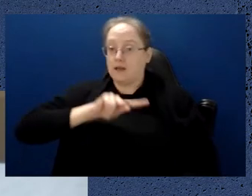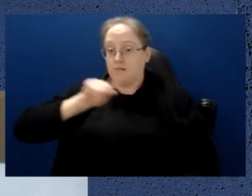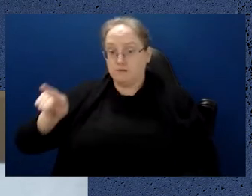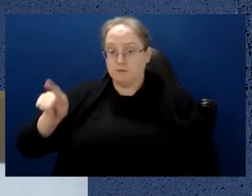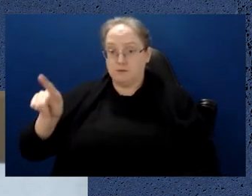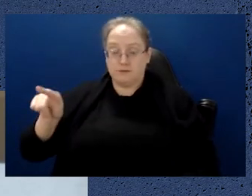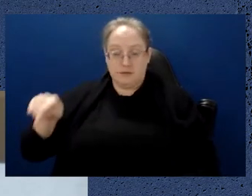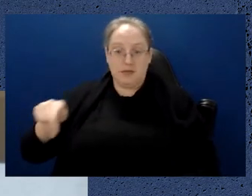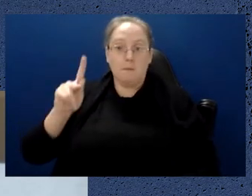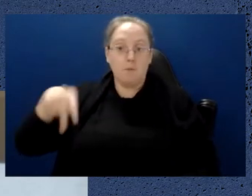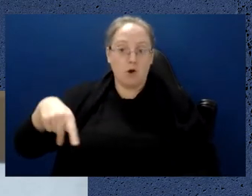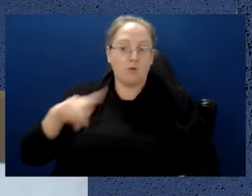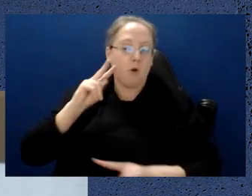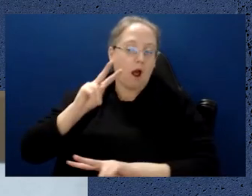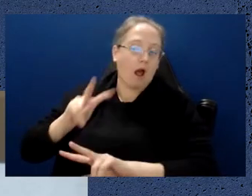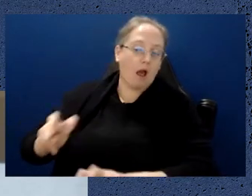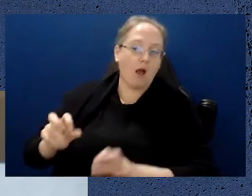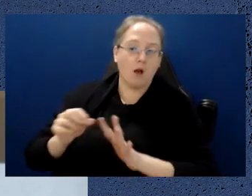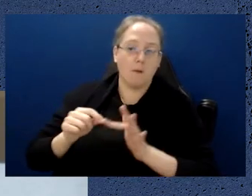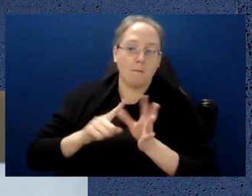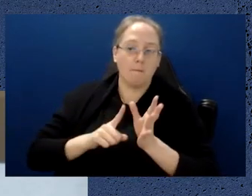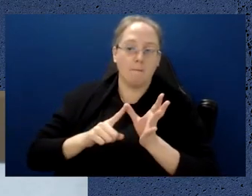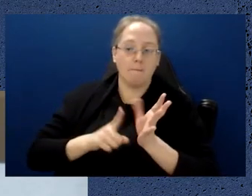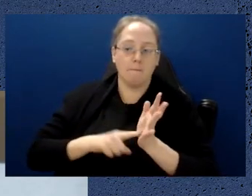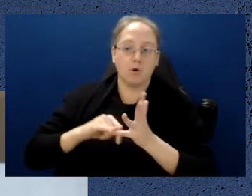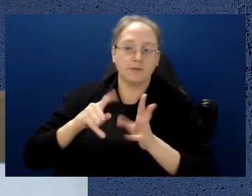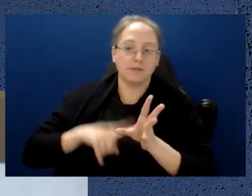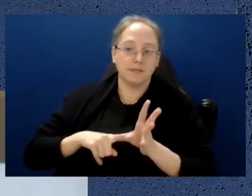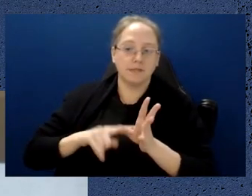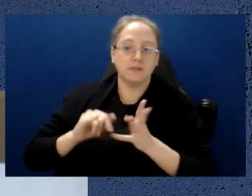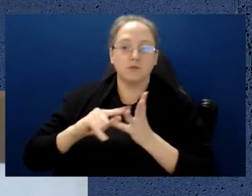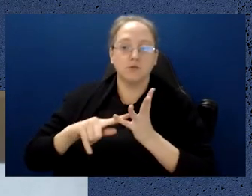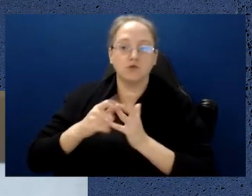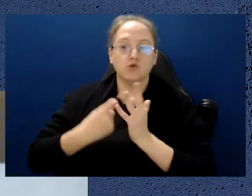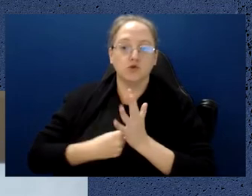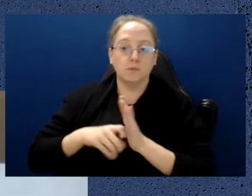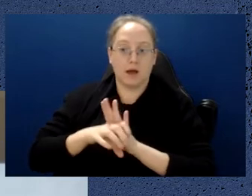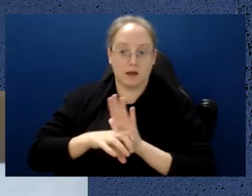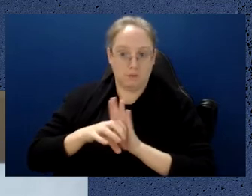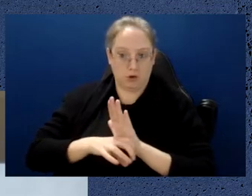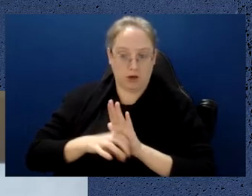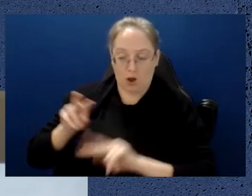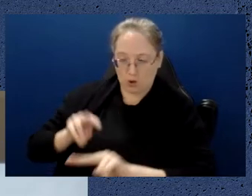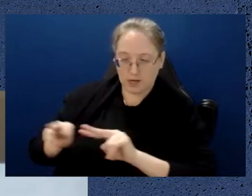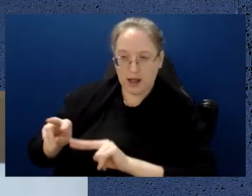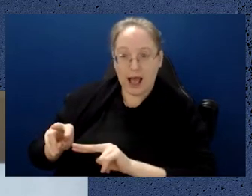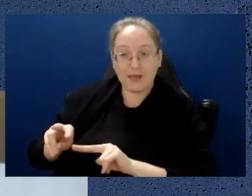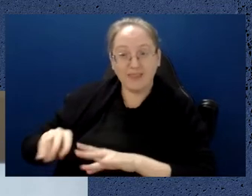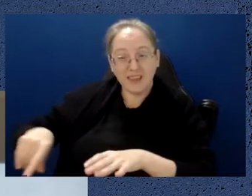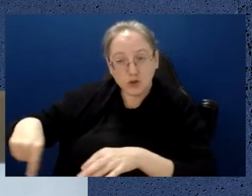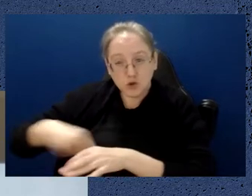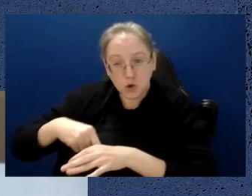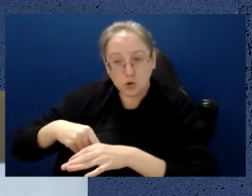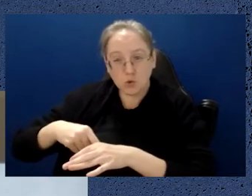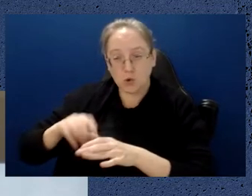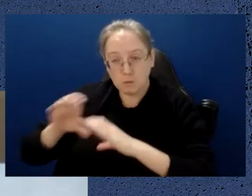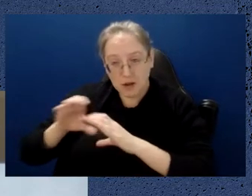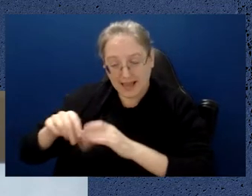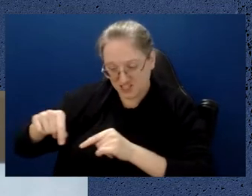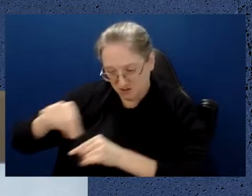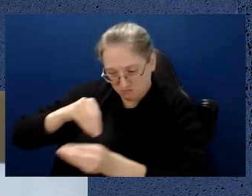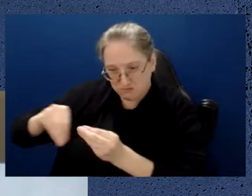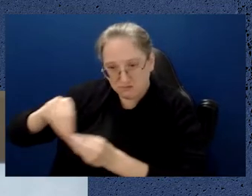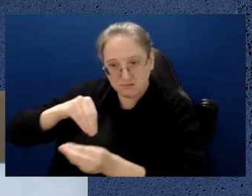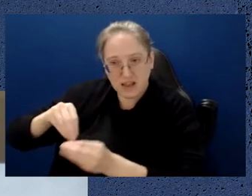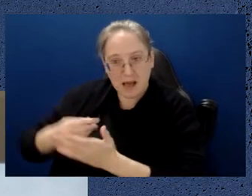Perth where yesterday I spent some time looking at the palsy supercomputer and the amount of internal